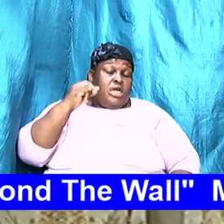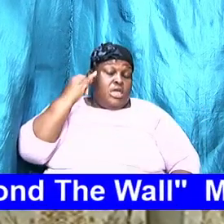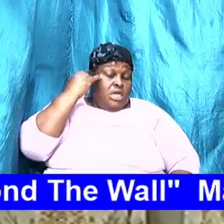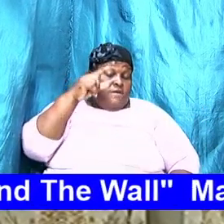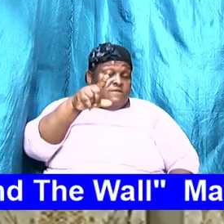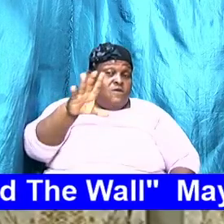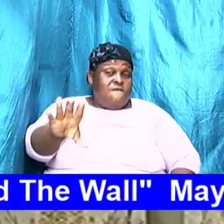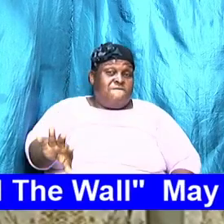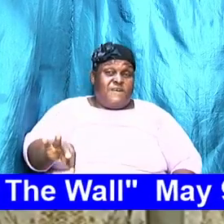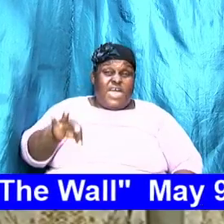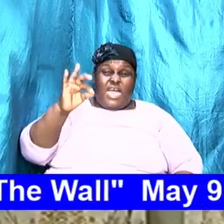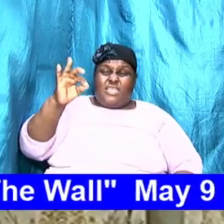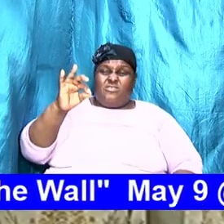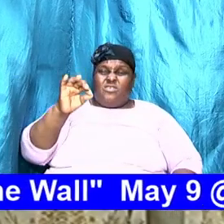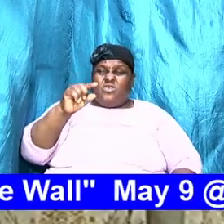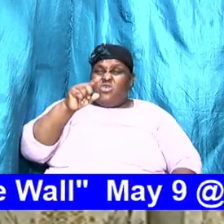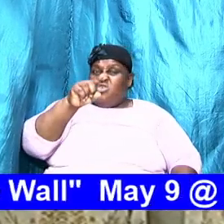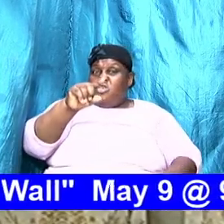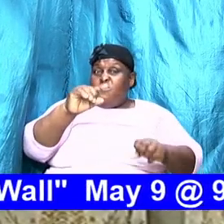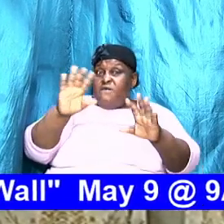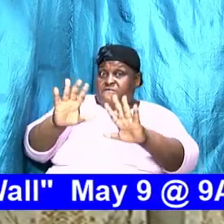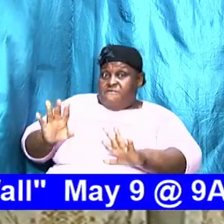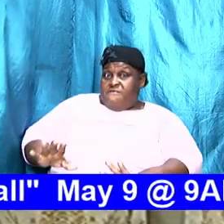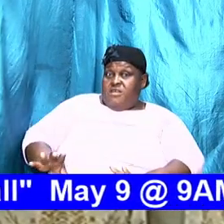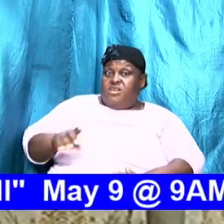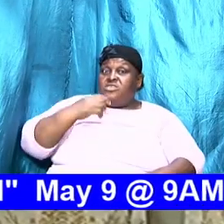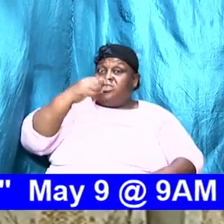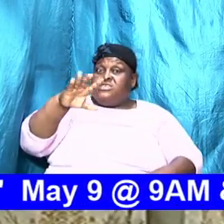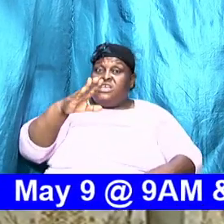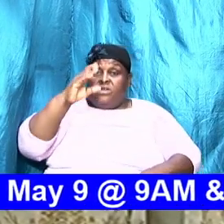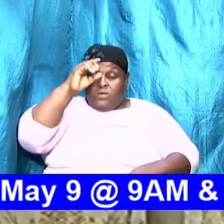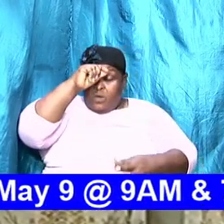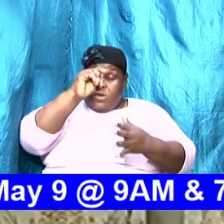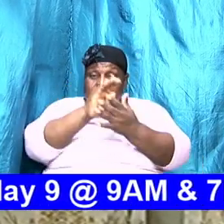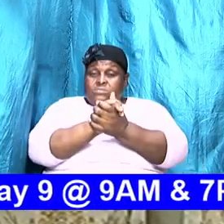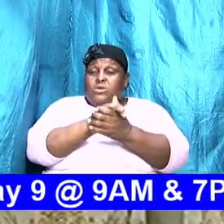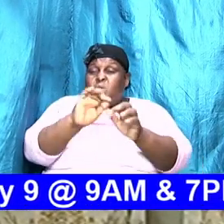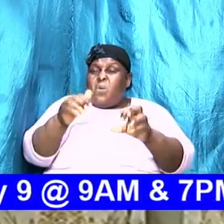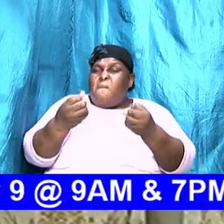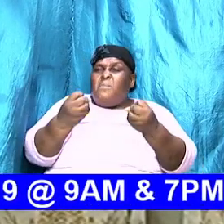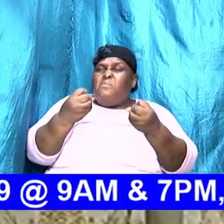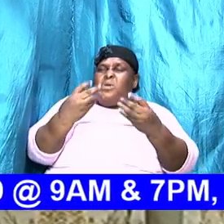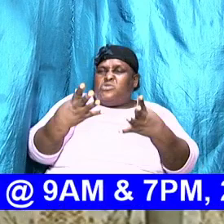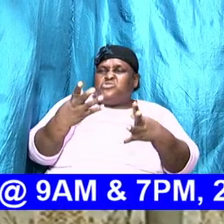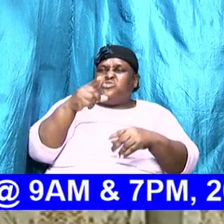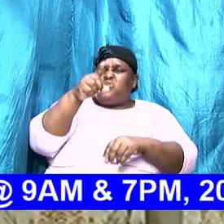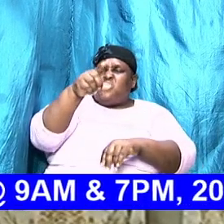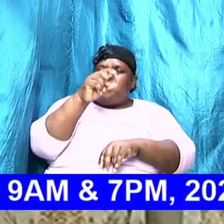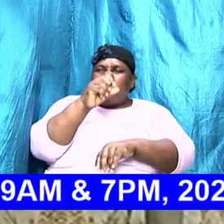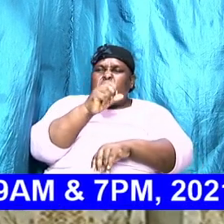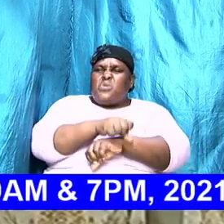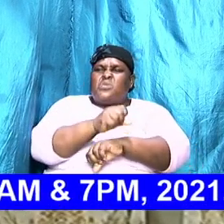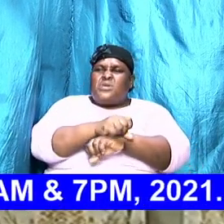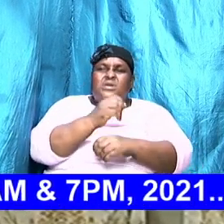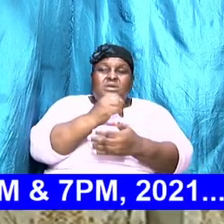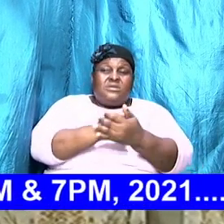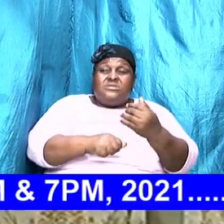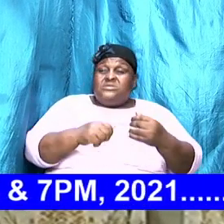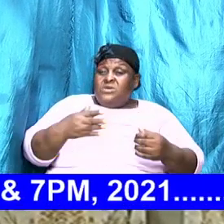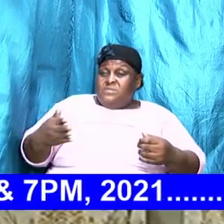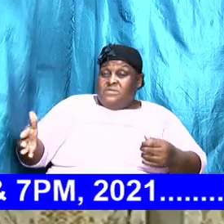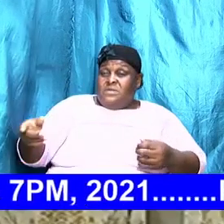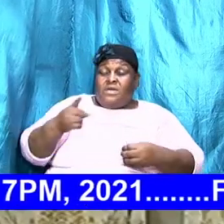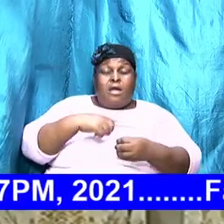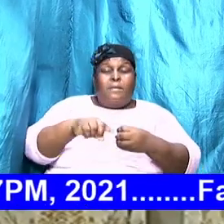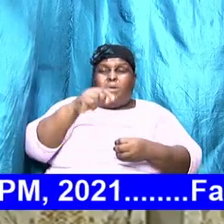you're afraid to tell your husband how much you earn it means there is something about him that you don't